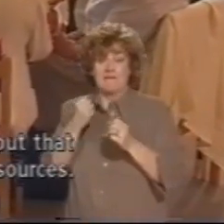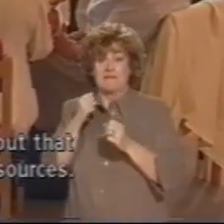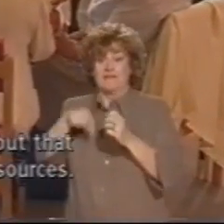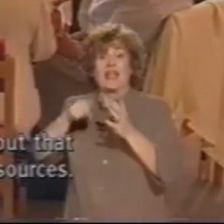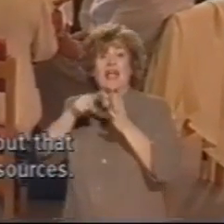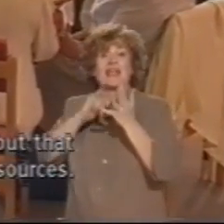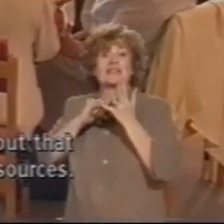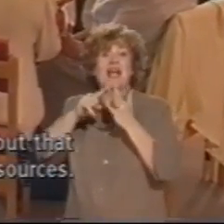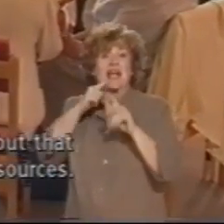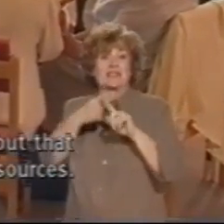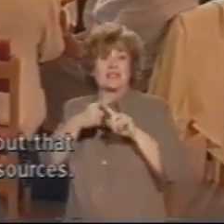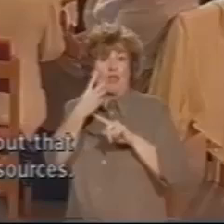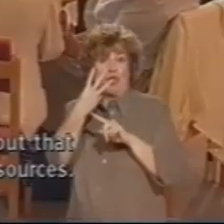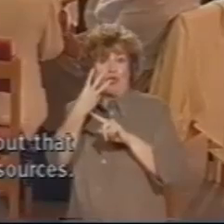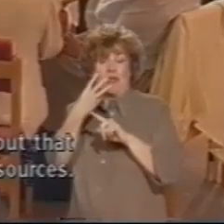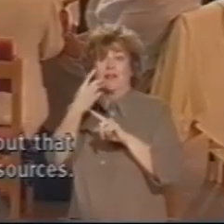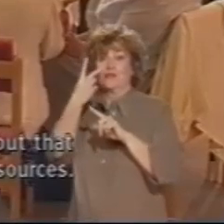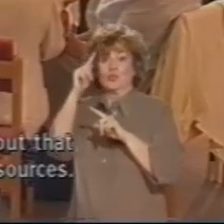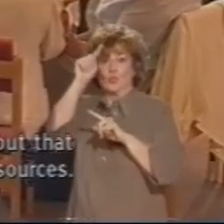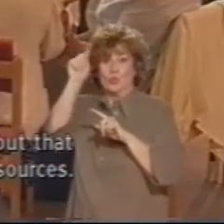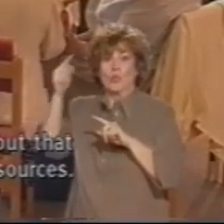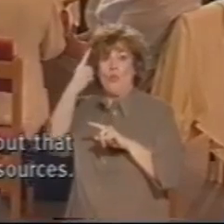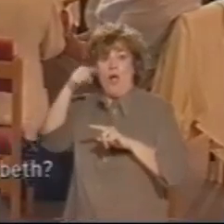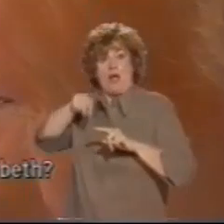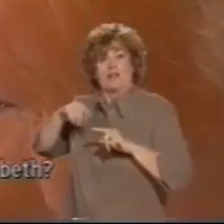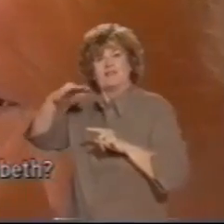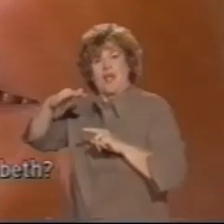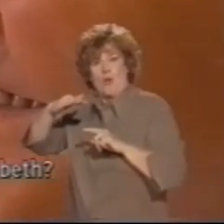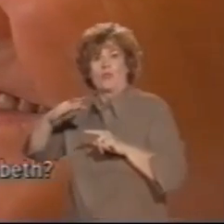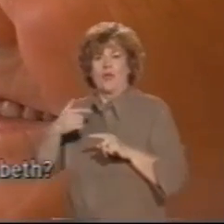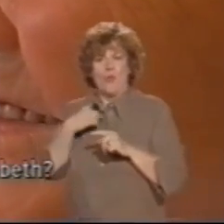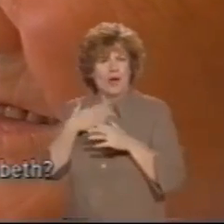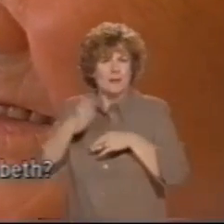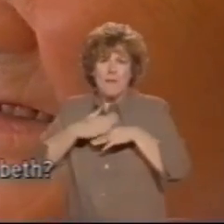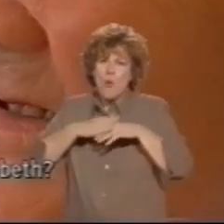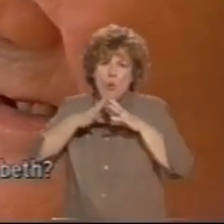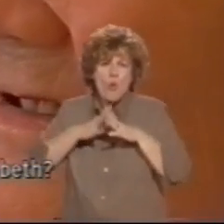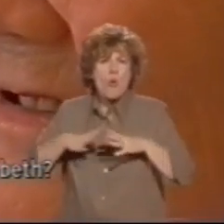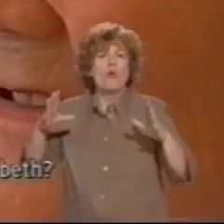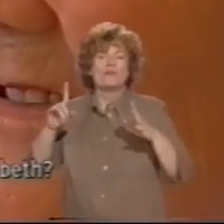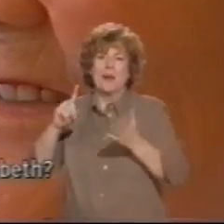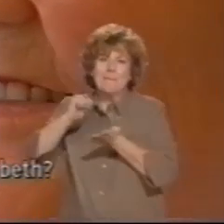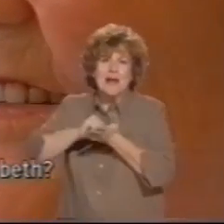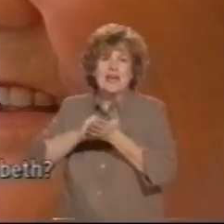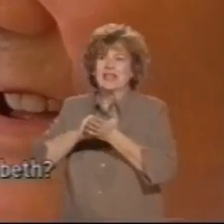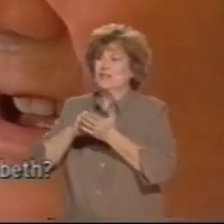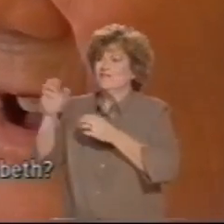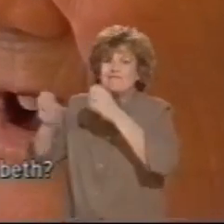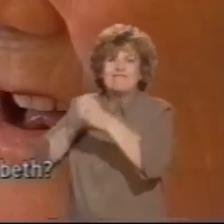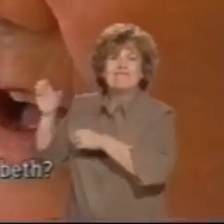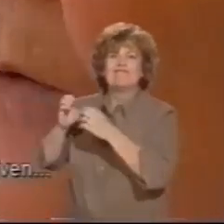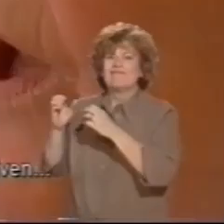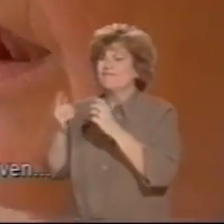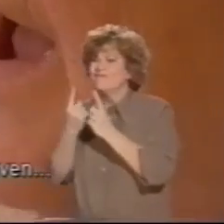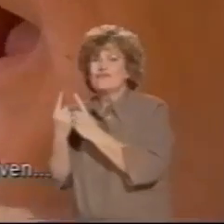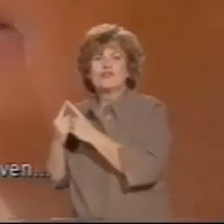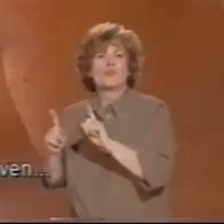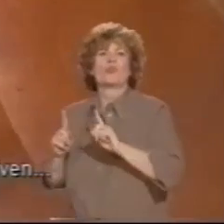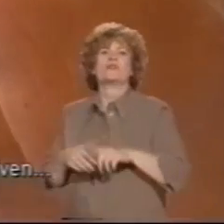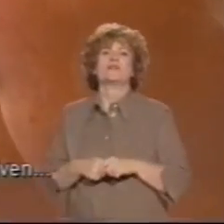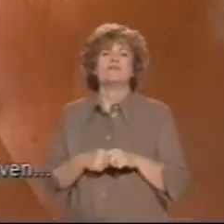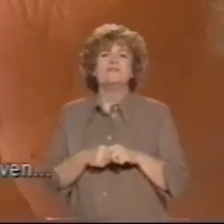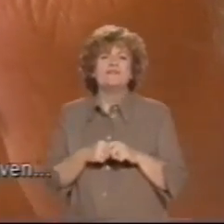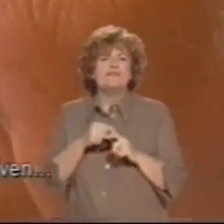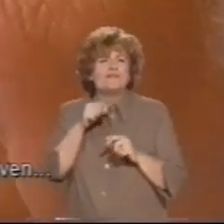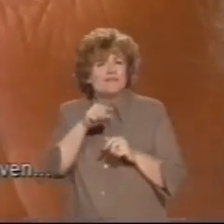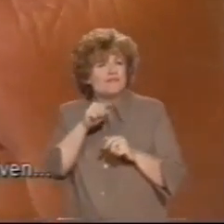more, but that entails money and people and resources. Anyway, how did you get on with your hearing aid, Elizabeth? Well, I had